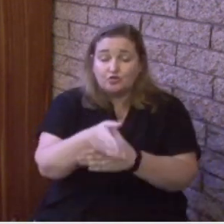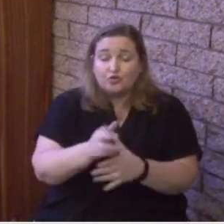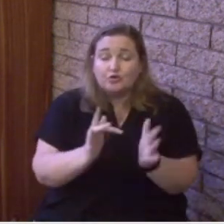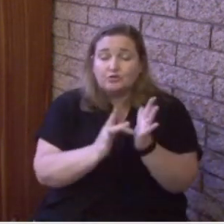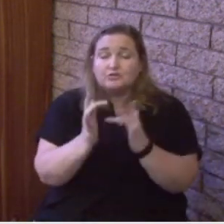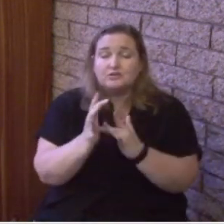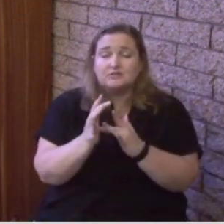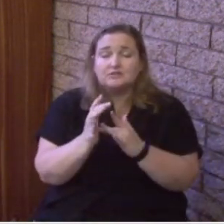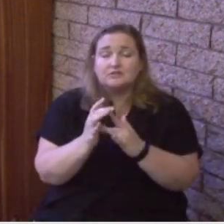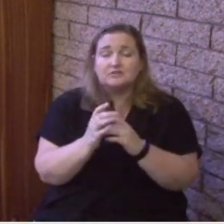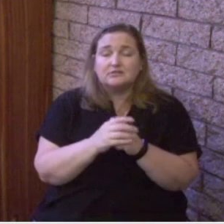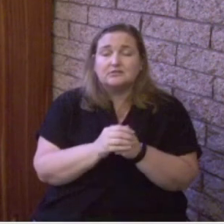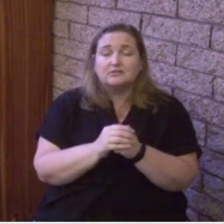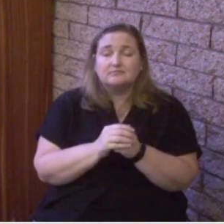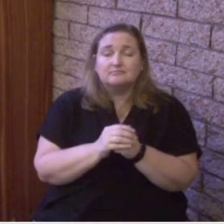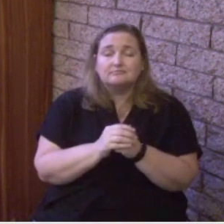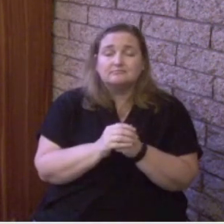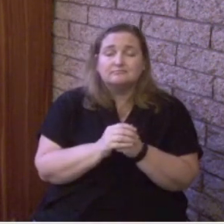that He paid for us.